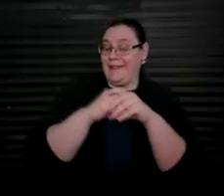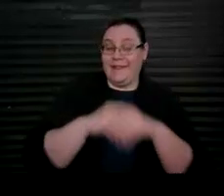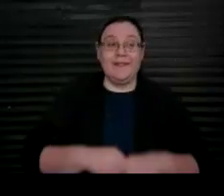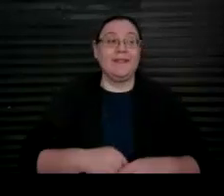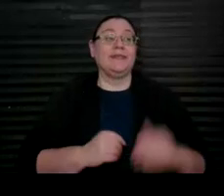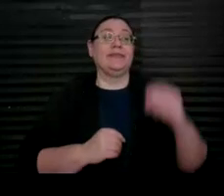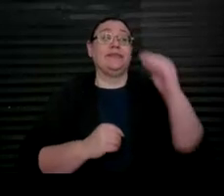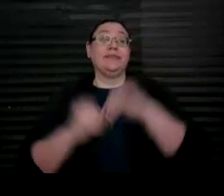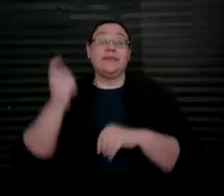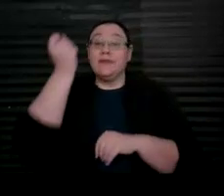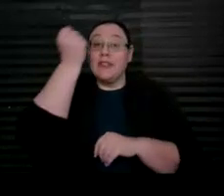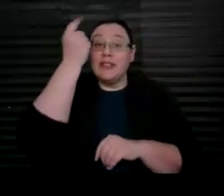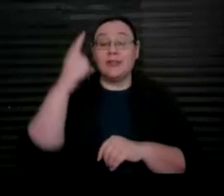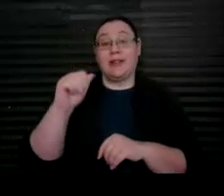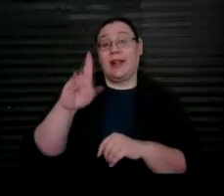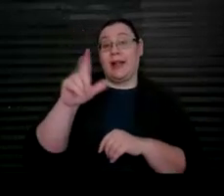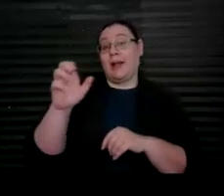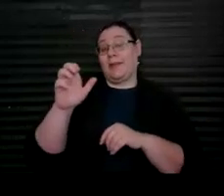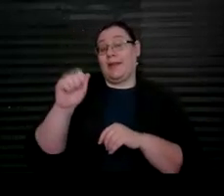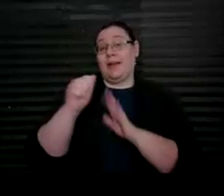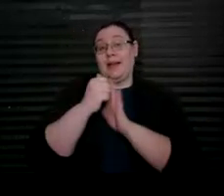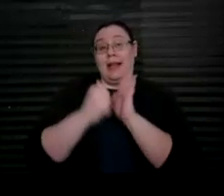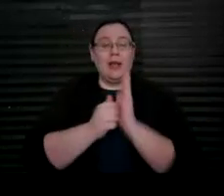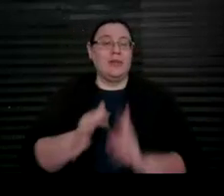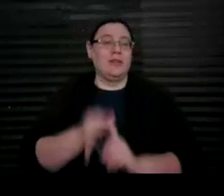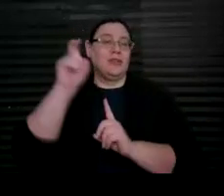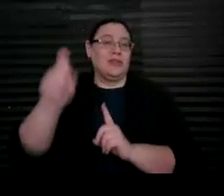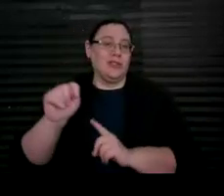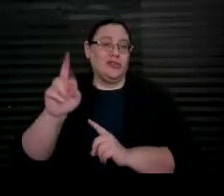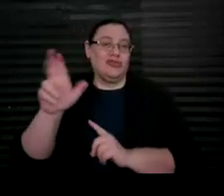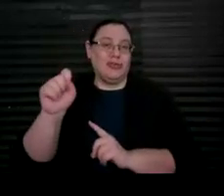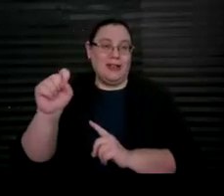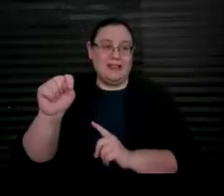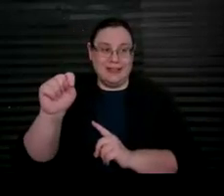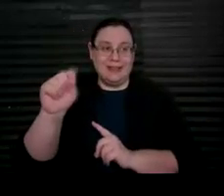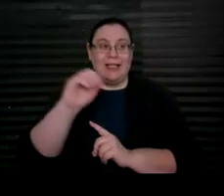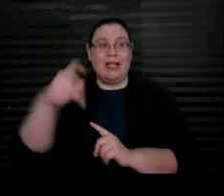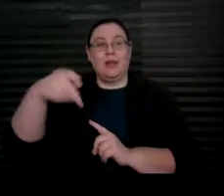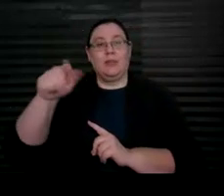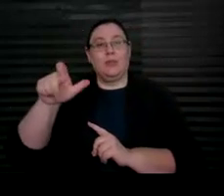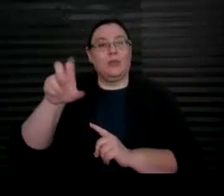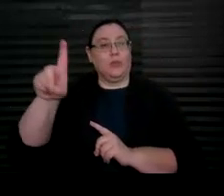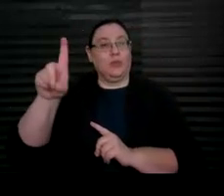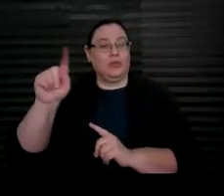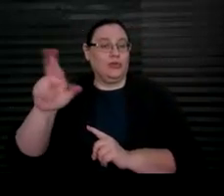Understanding ABLE accounts, special needs trusts, and pooled trusts.